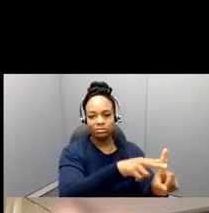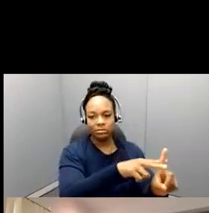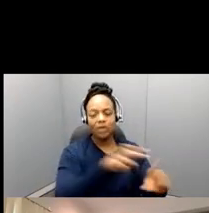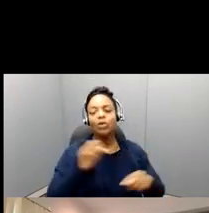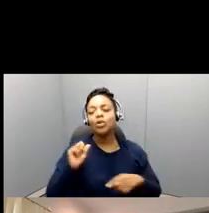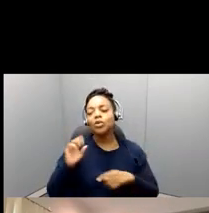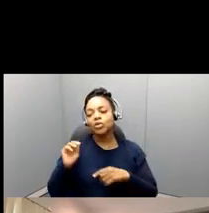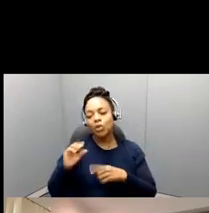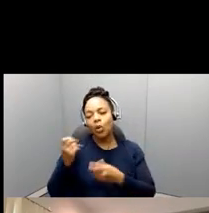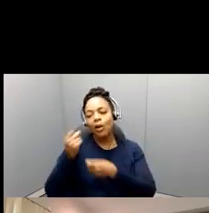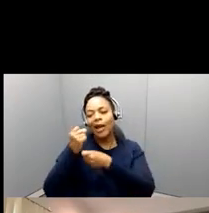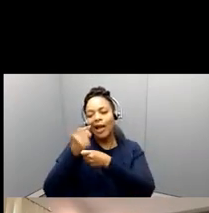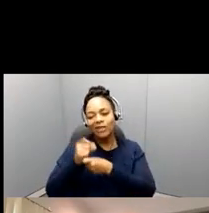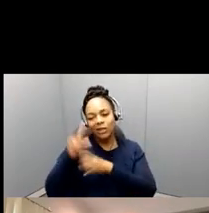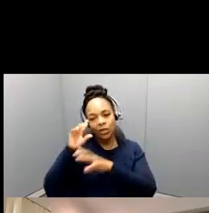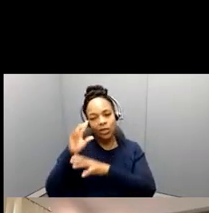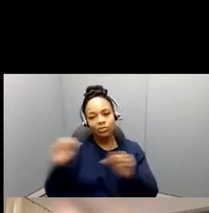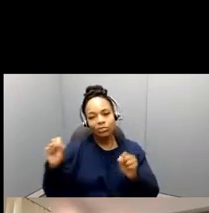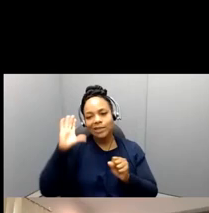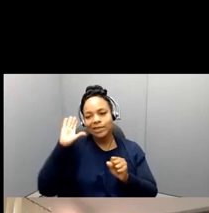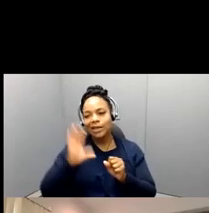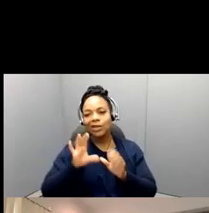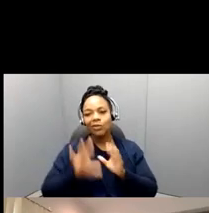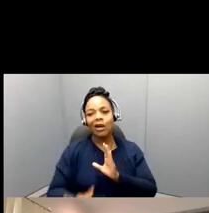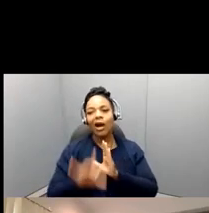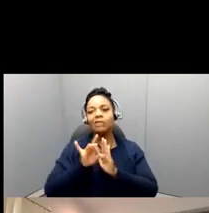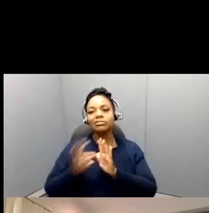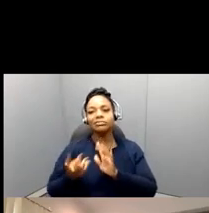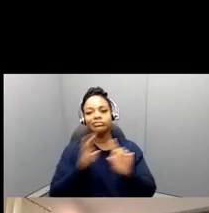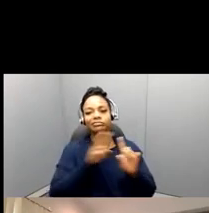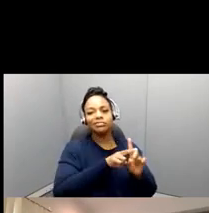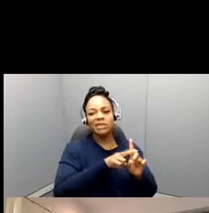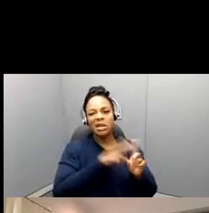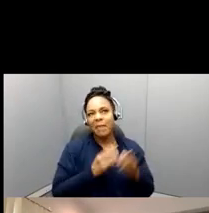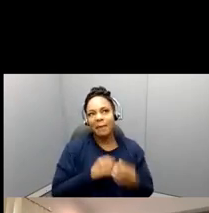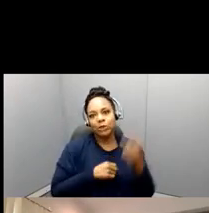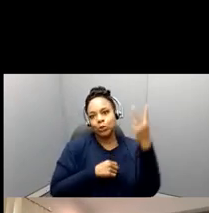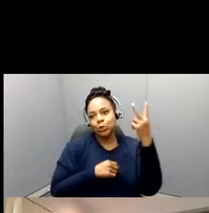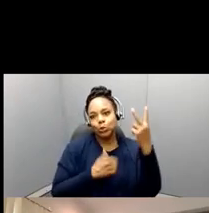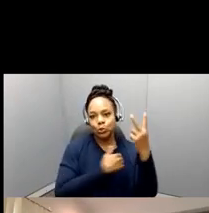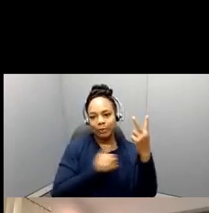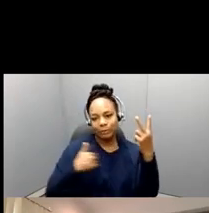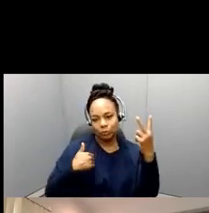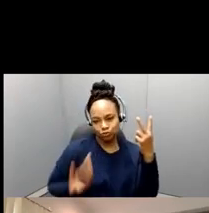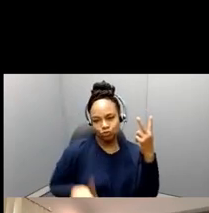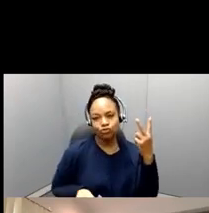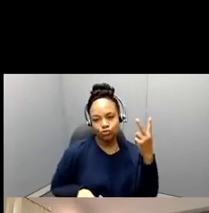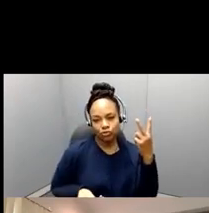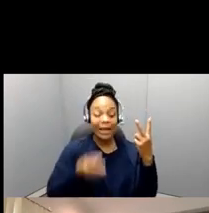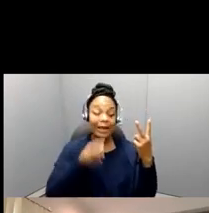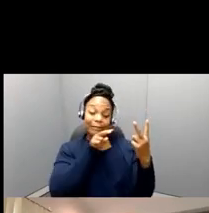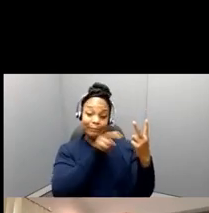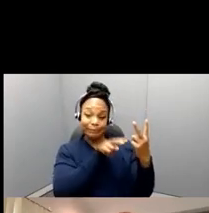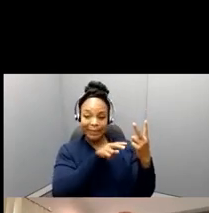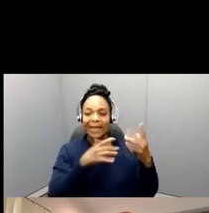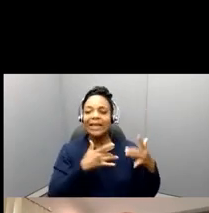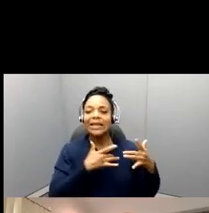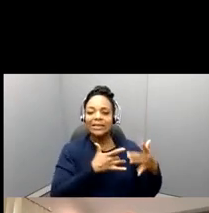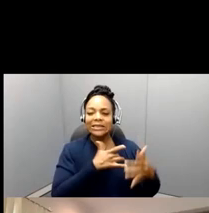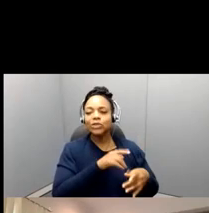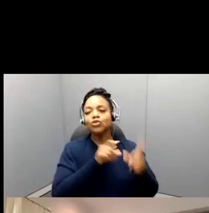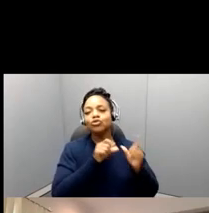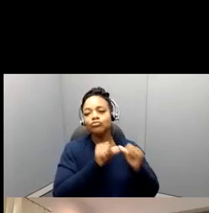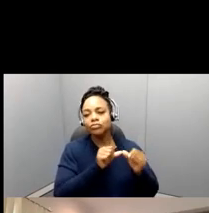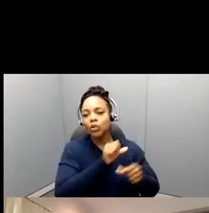appointed to this committee. Committee members are on for our review for about three years or so, they are a standing member of this